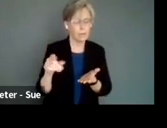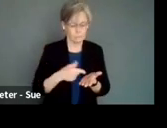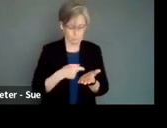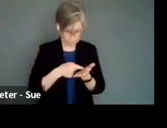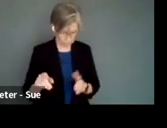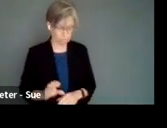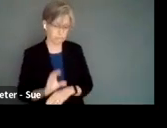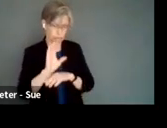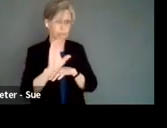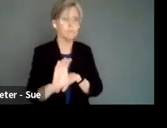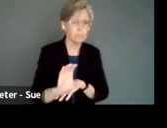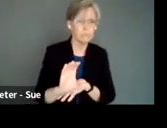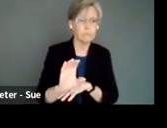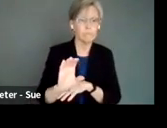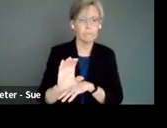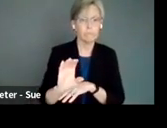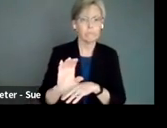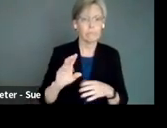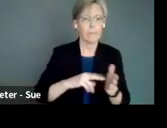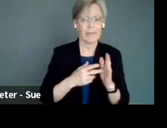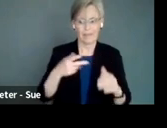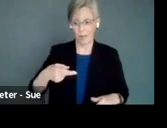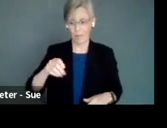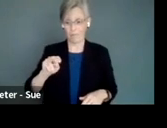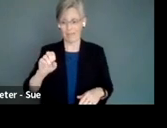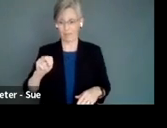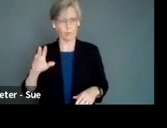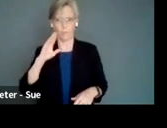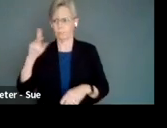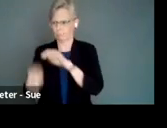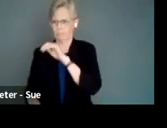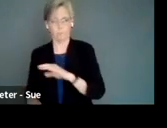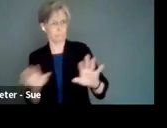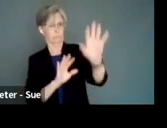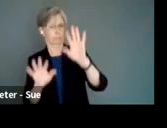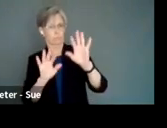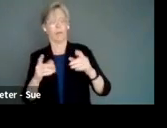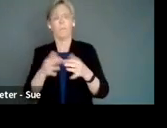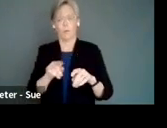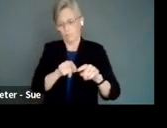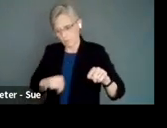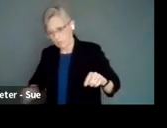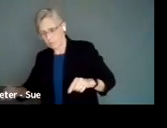equity scale, they're going to lose their pensions in most cases. So many times it's helpful to have a trustee.